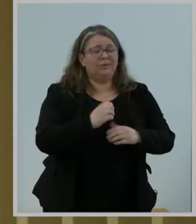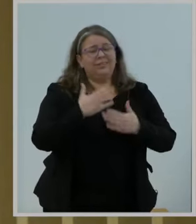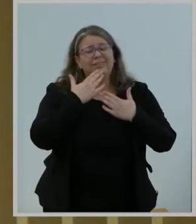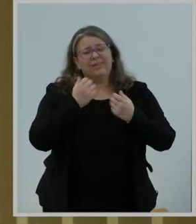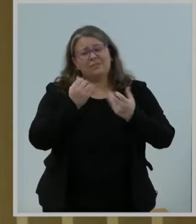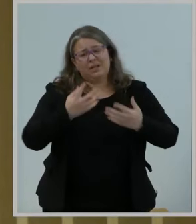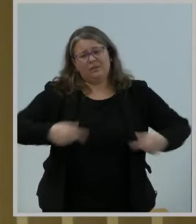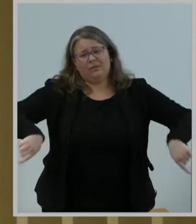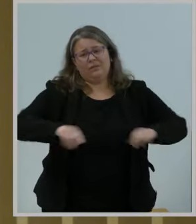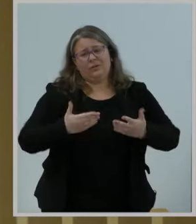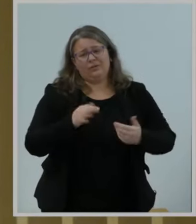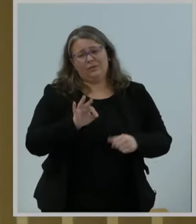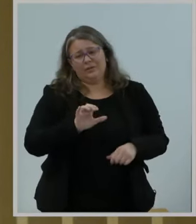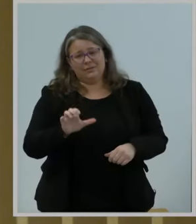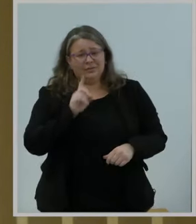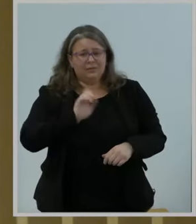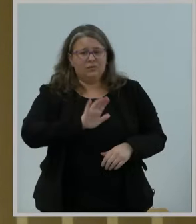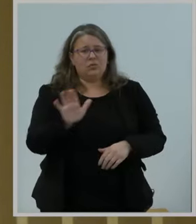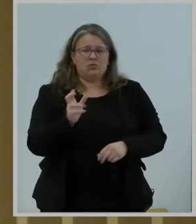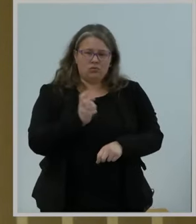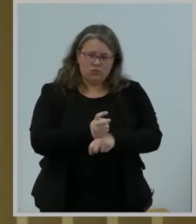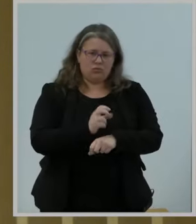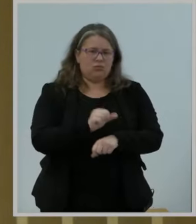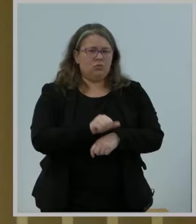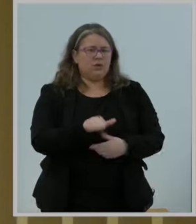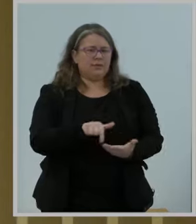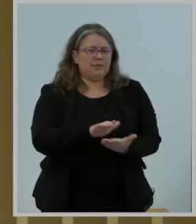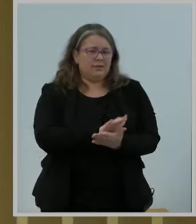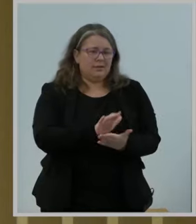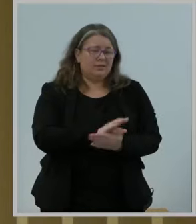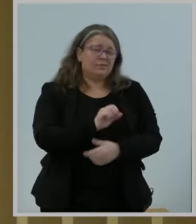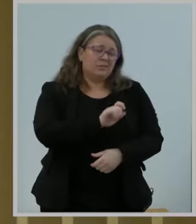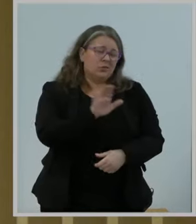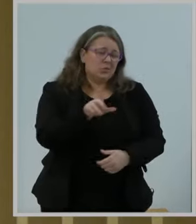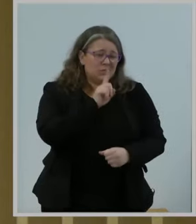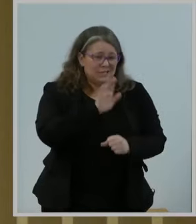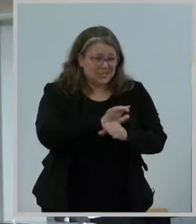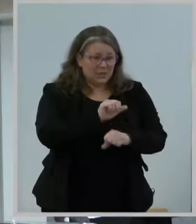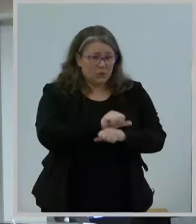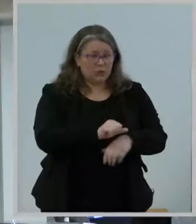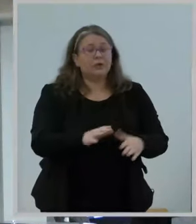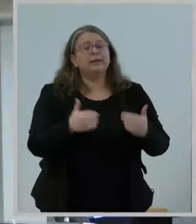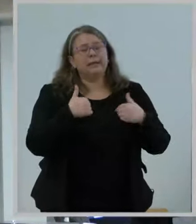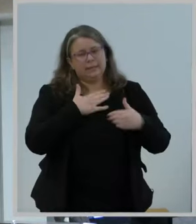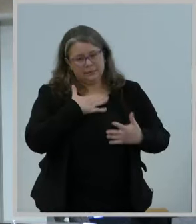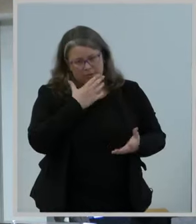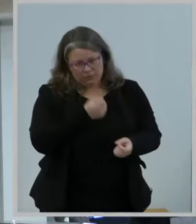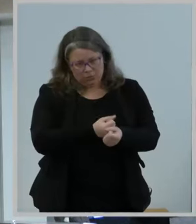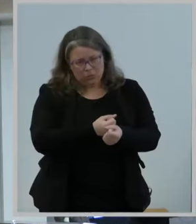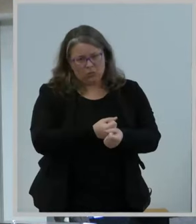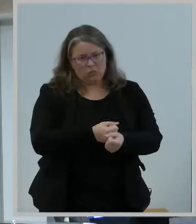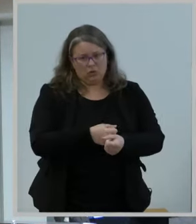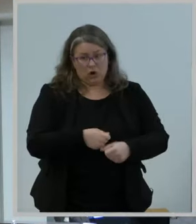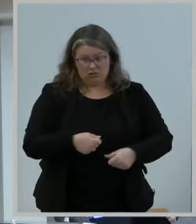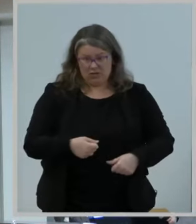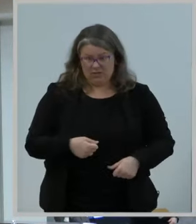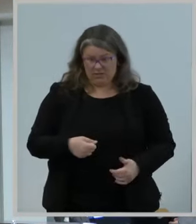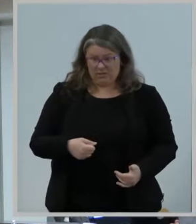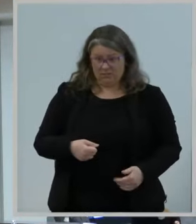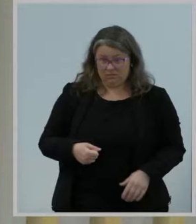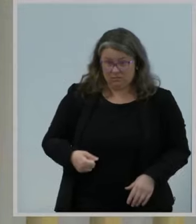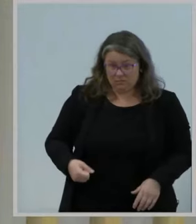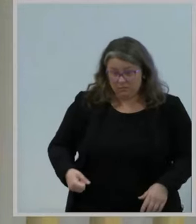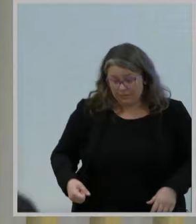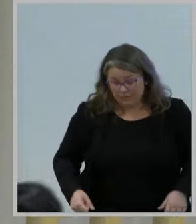their very hard work on this item and for their dedicated work. It has my support. All right. Commissioner Symington.